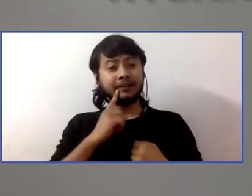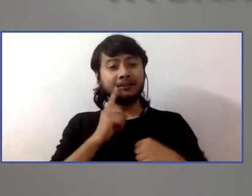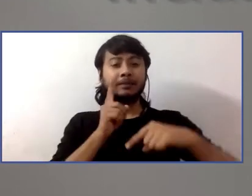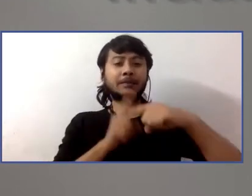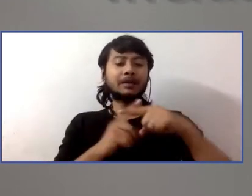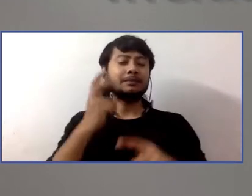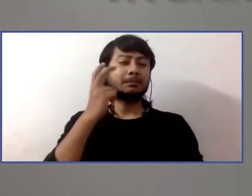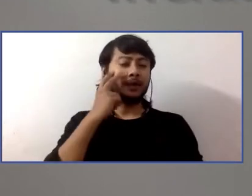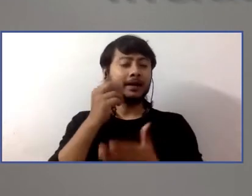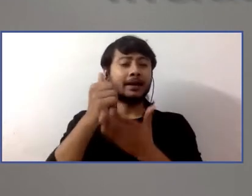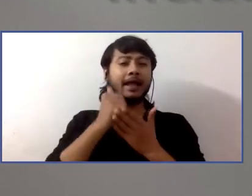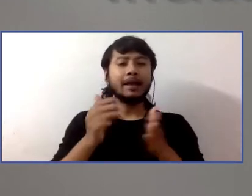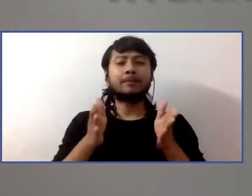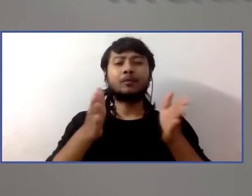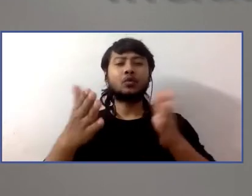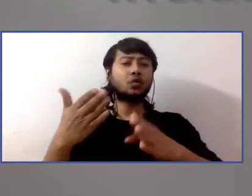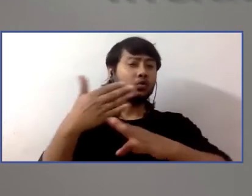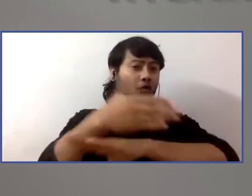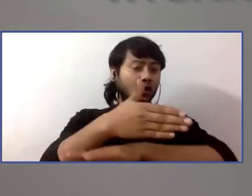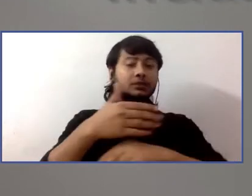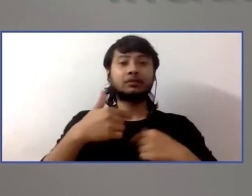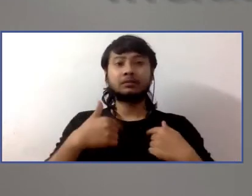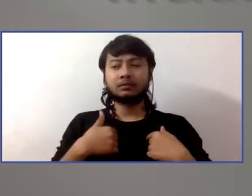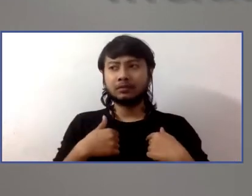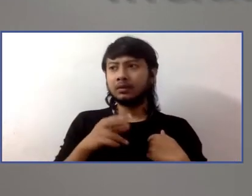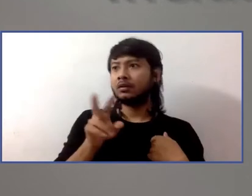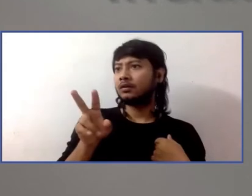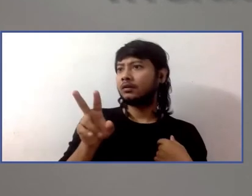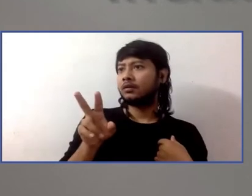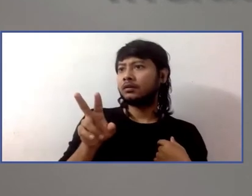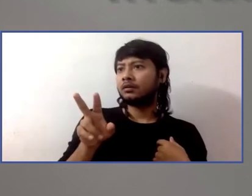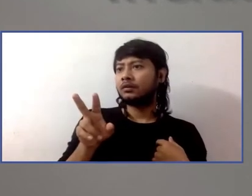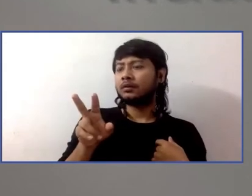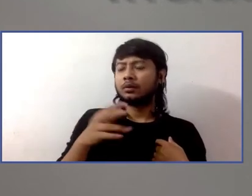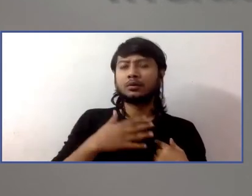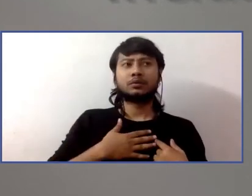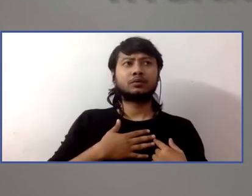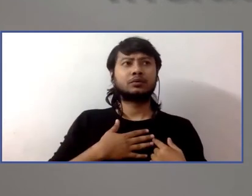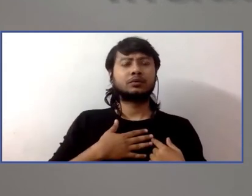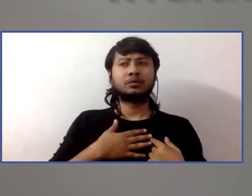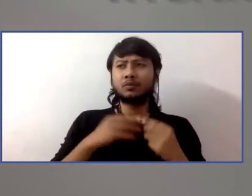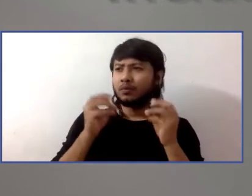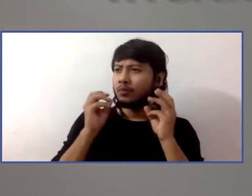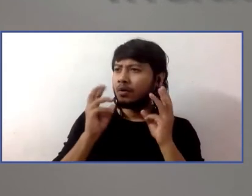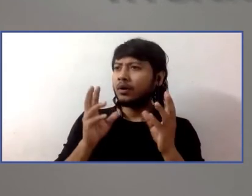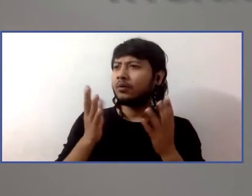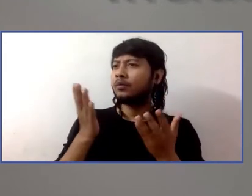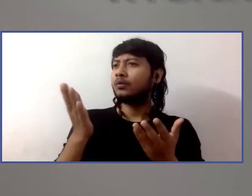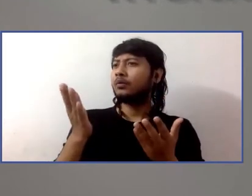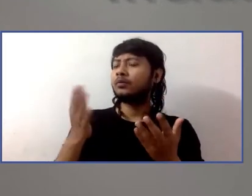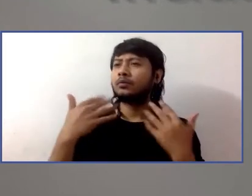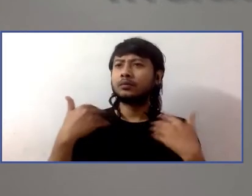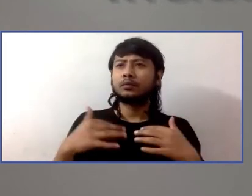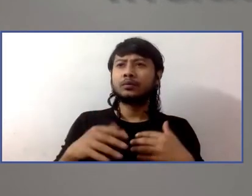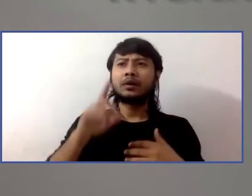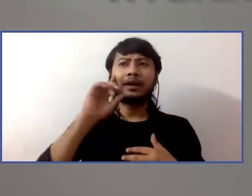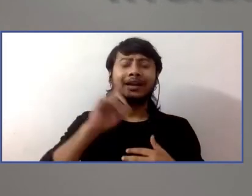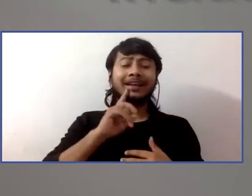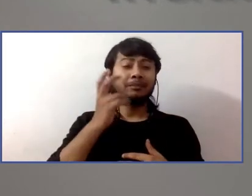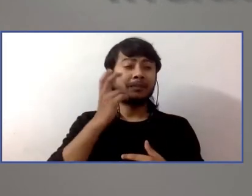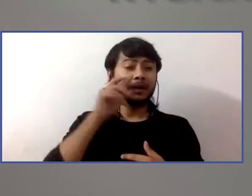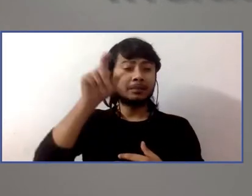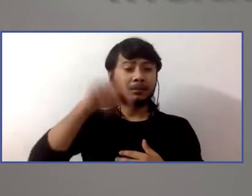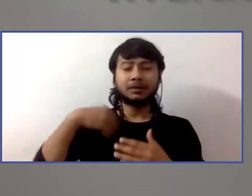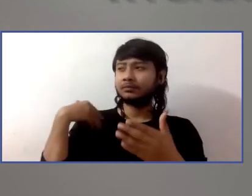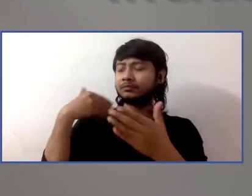street. I remember my first thought being when I saw him, I thought to myself, wow, this is the first deafblind person I've ever met, and I've hardly